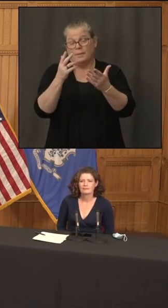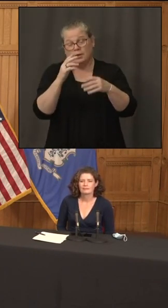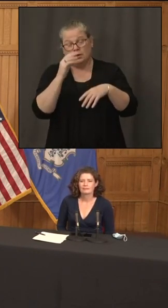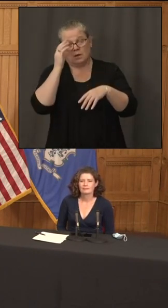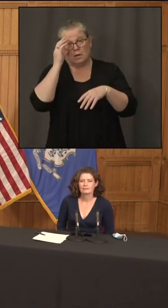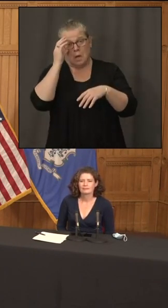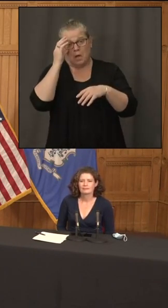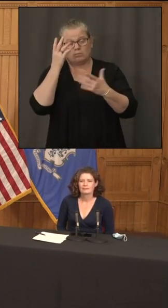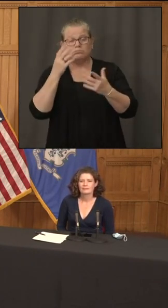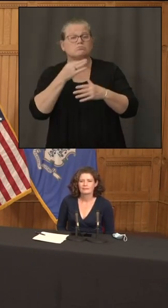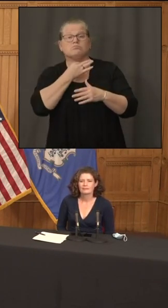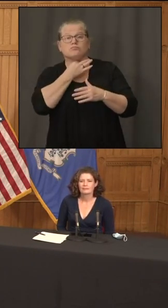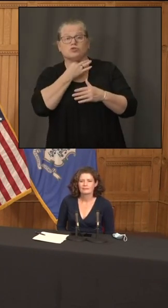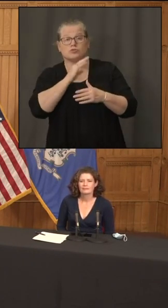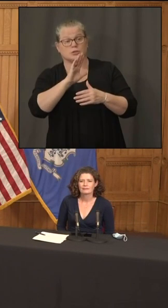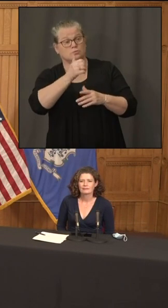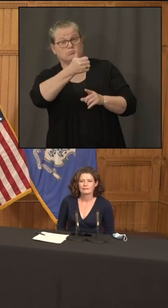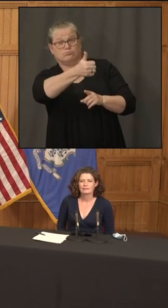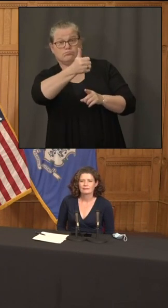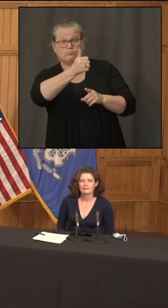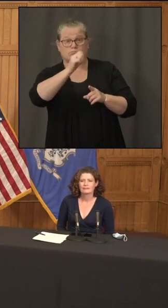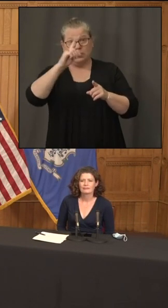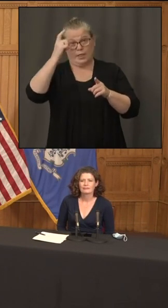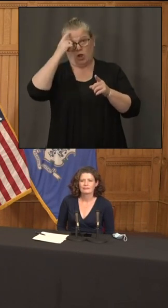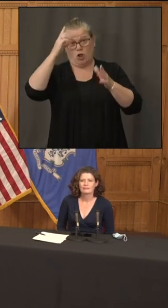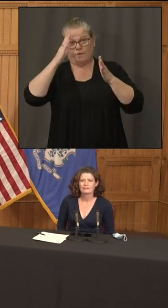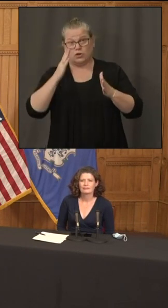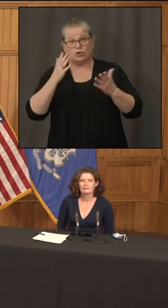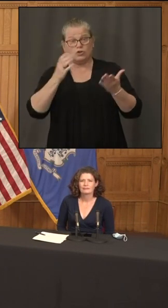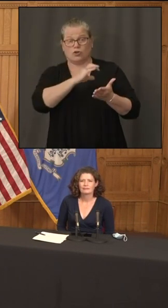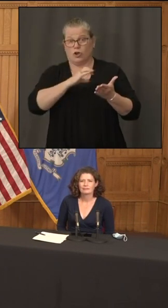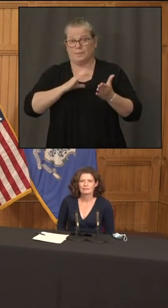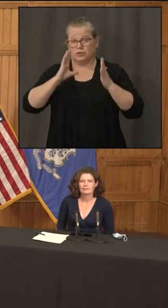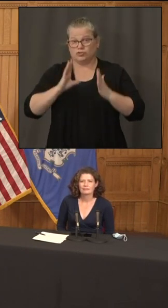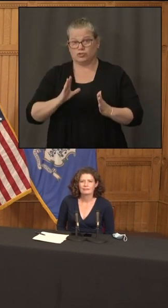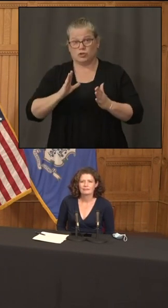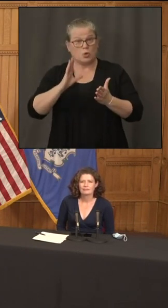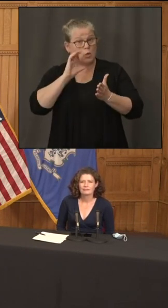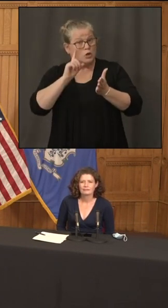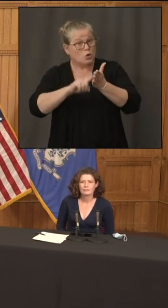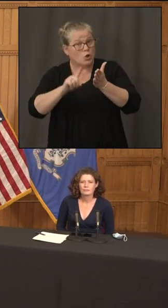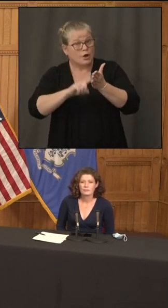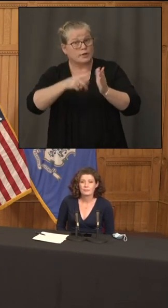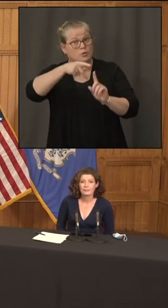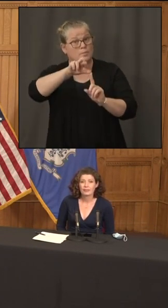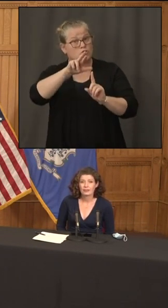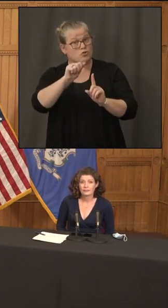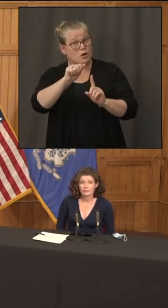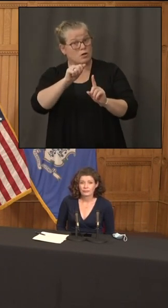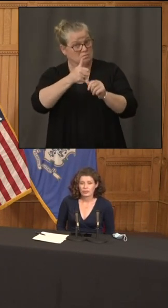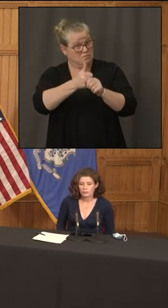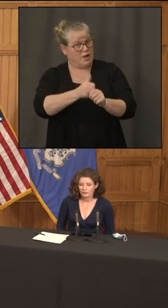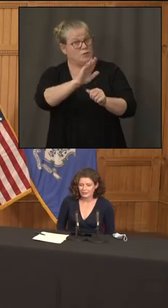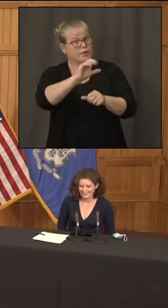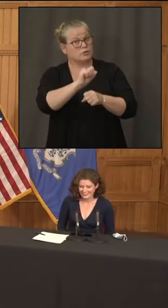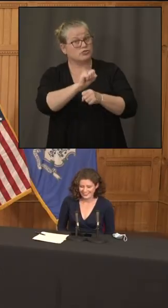what is this administration going to do what are you commissioner dykes are you going to be looking into how they uh did their jobs